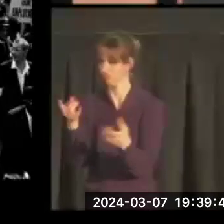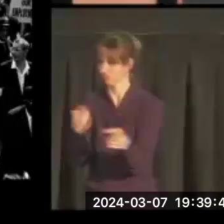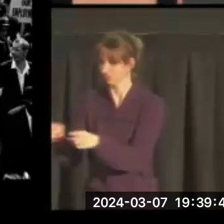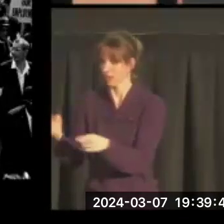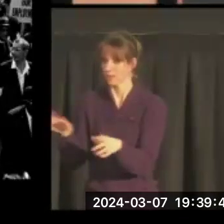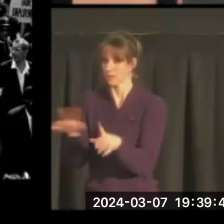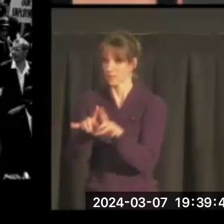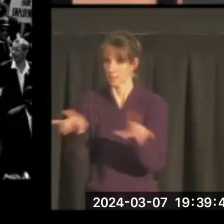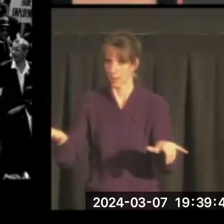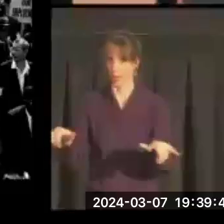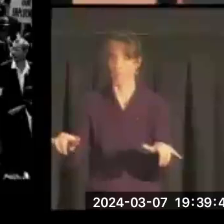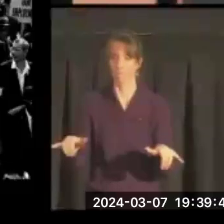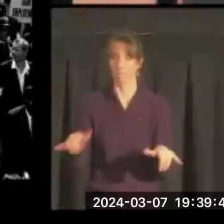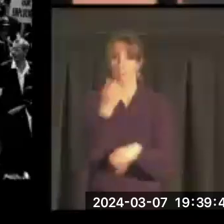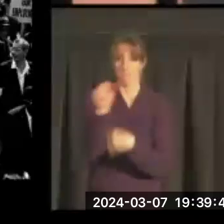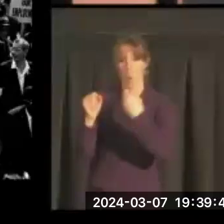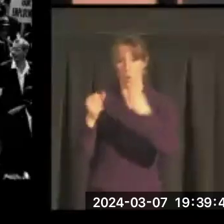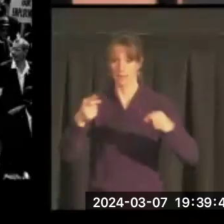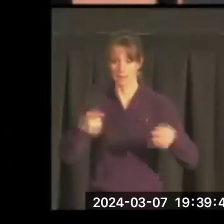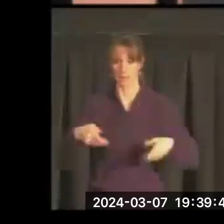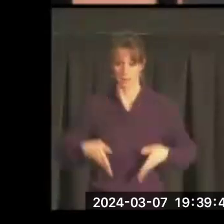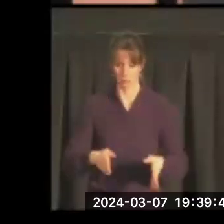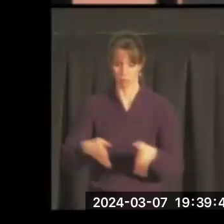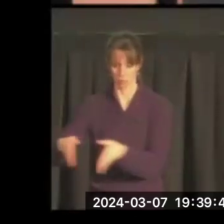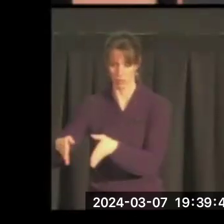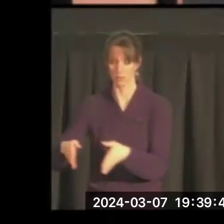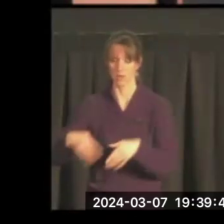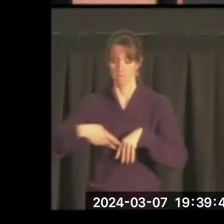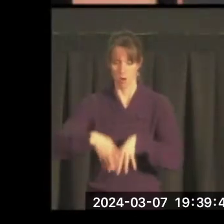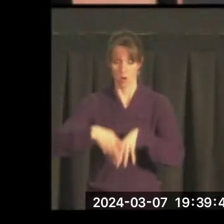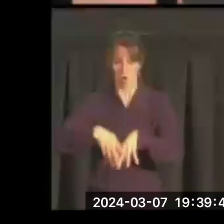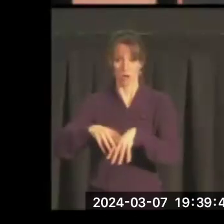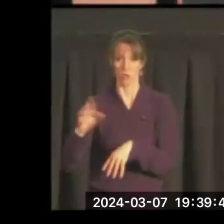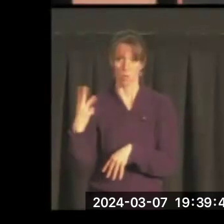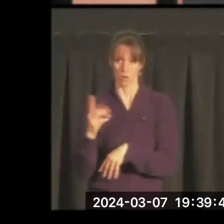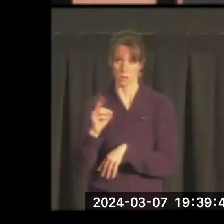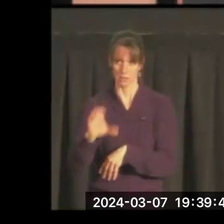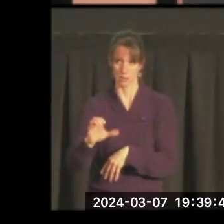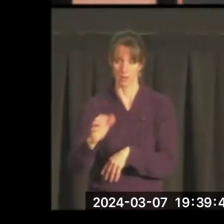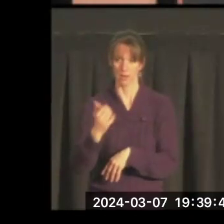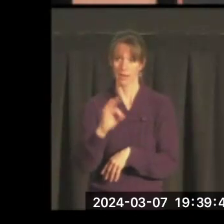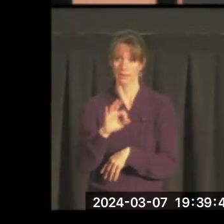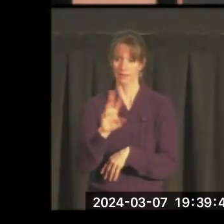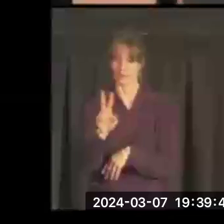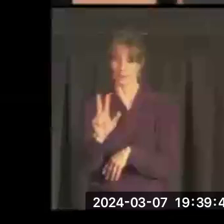Massive protests in the streets. March in Washington, 1963.